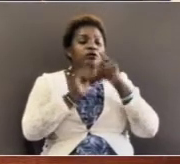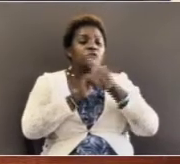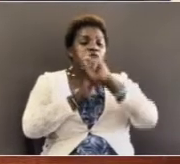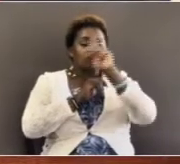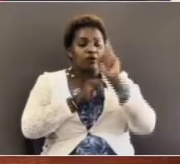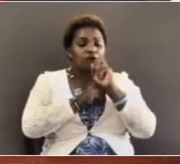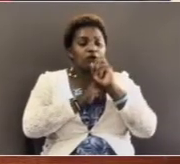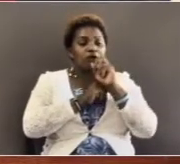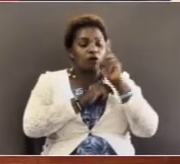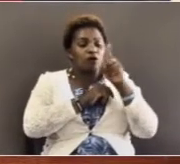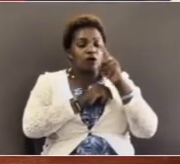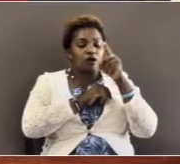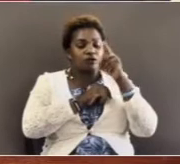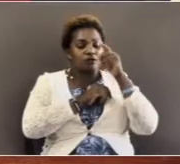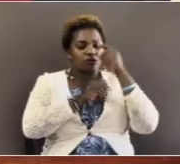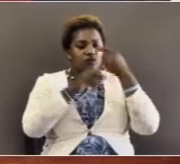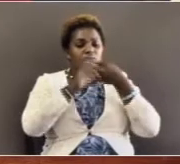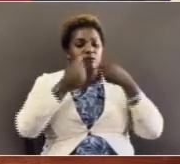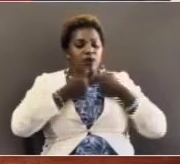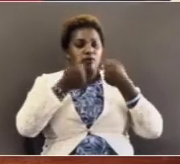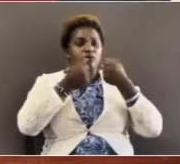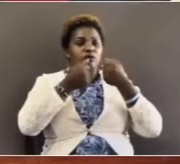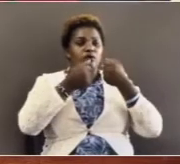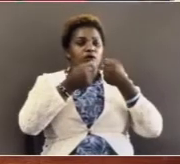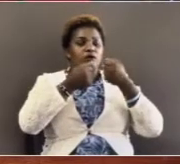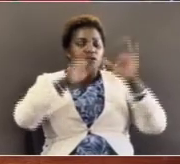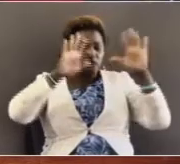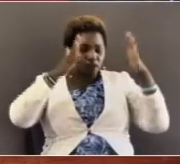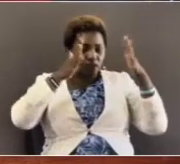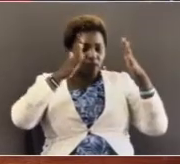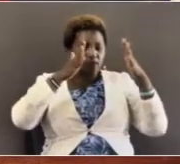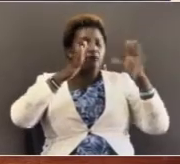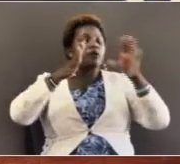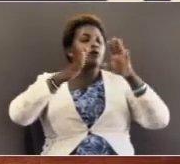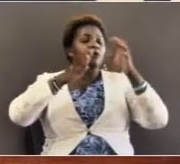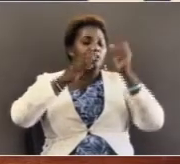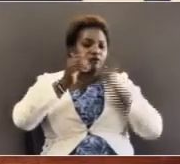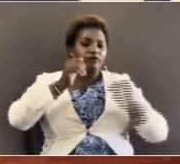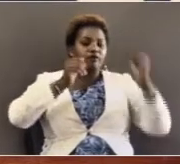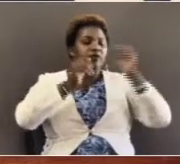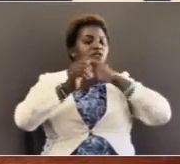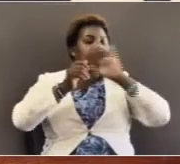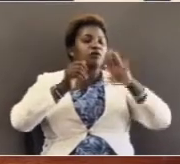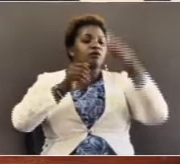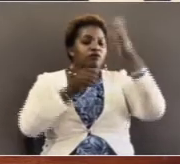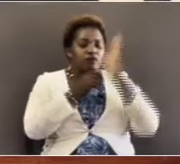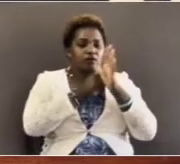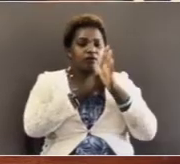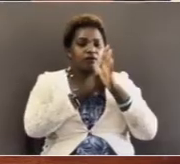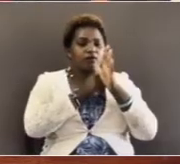wonder what will happen since you can't celebrate the rising of the sun or God